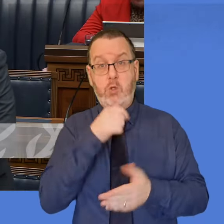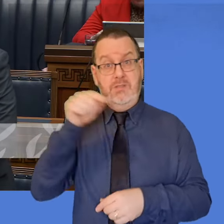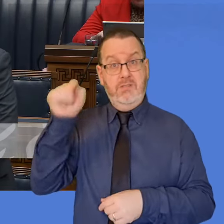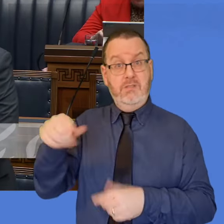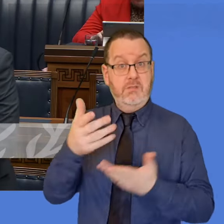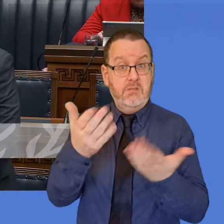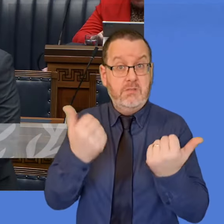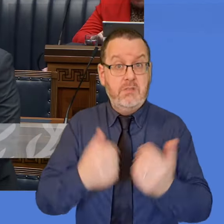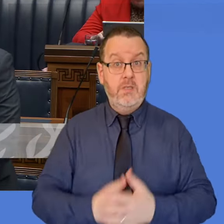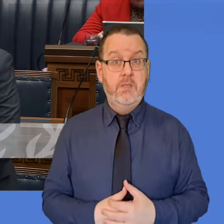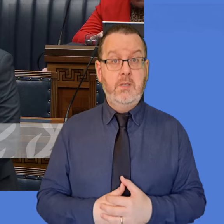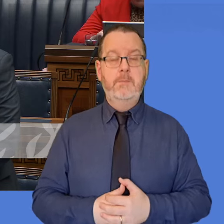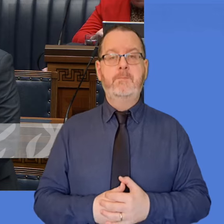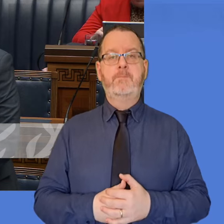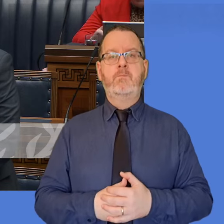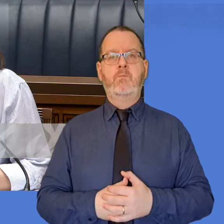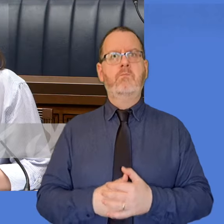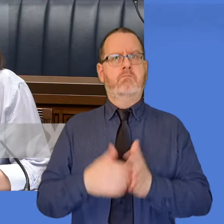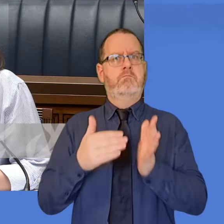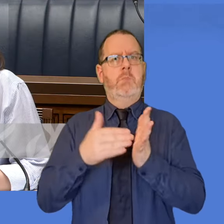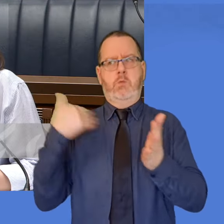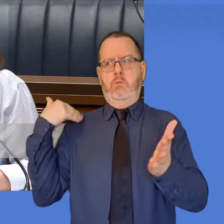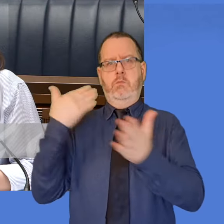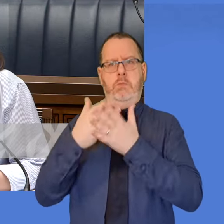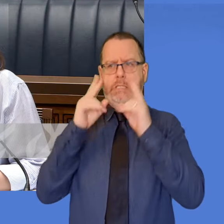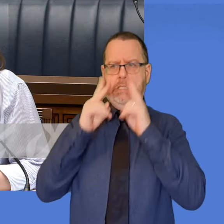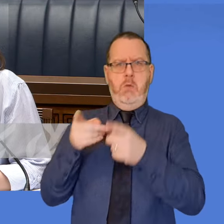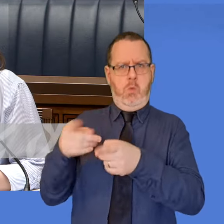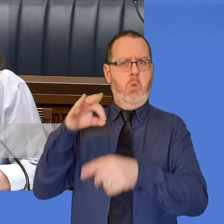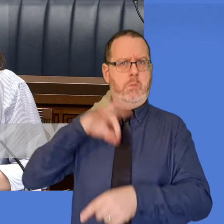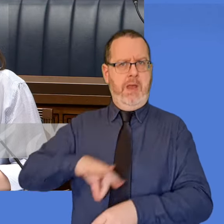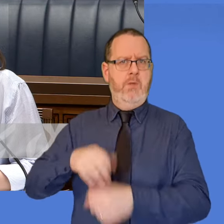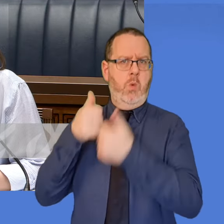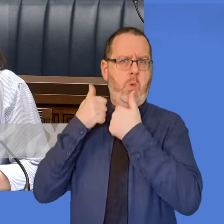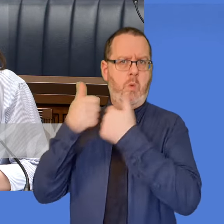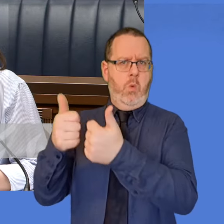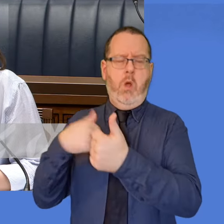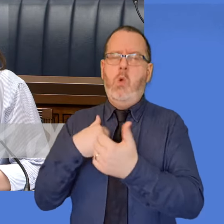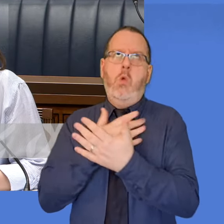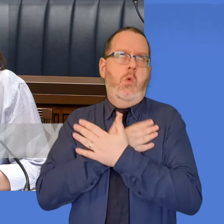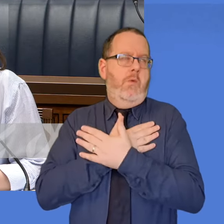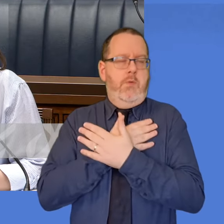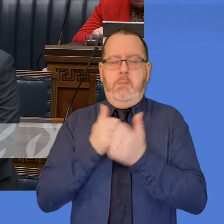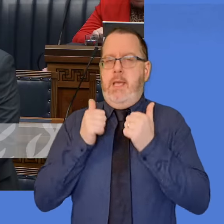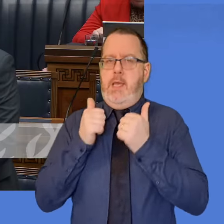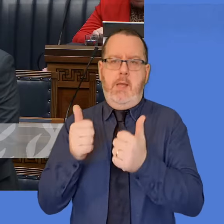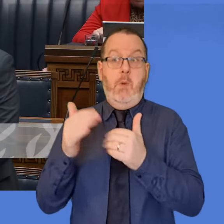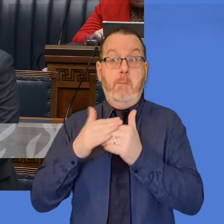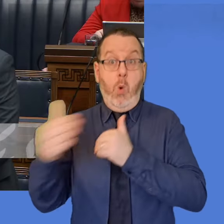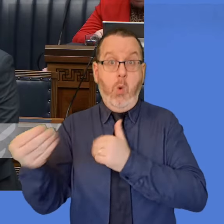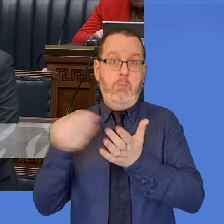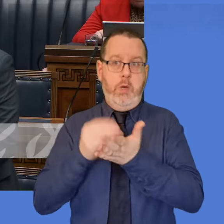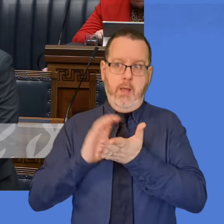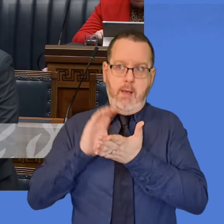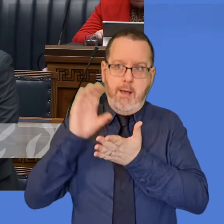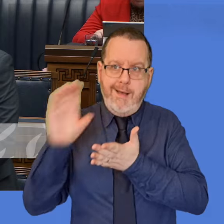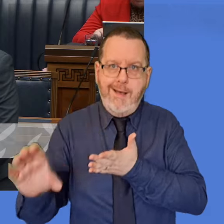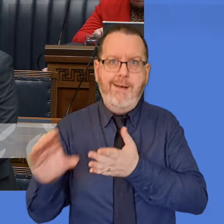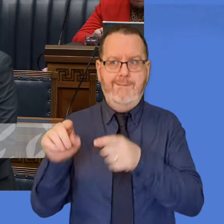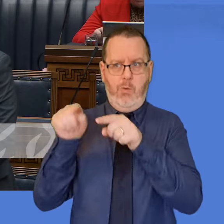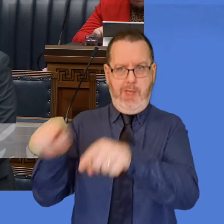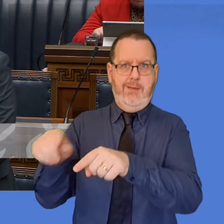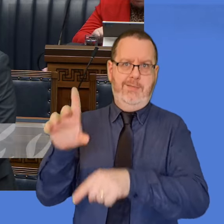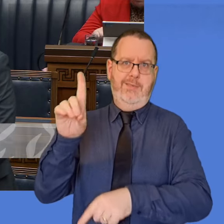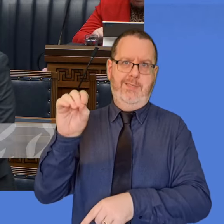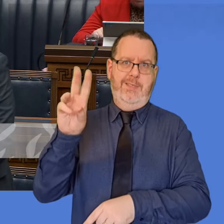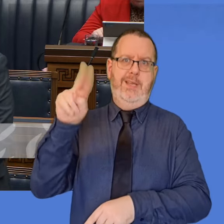forward, and I would very much like to be in that position to provide further financial support. Once the budgetary